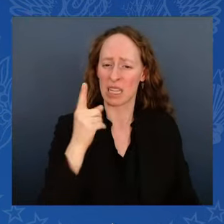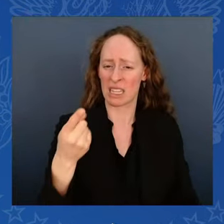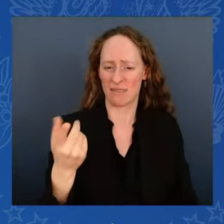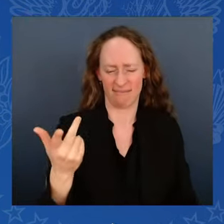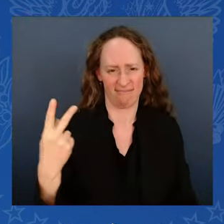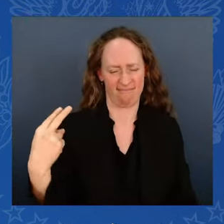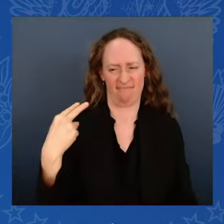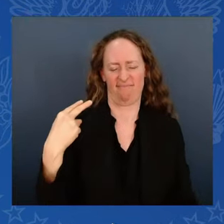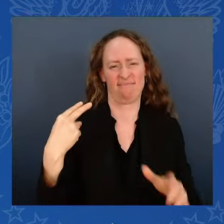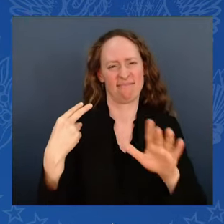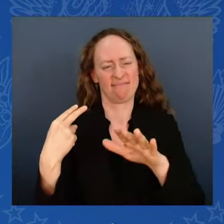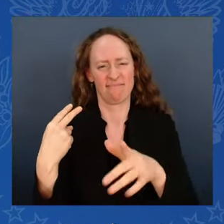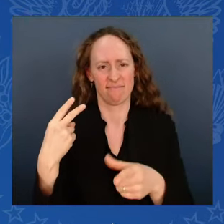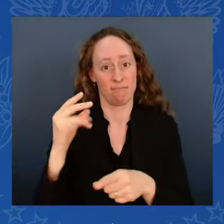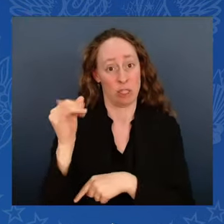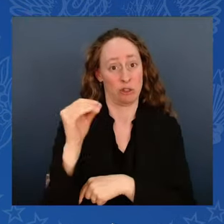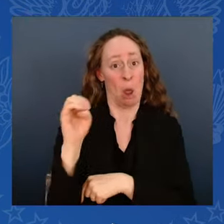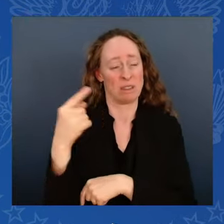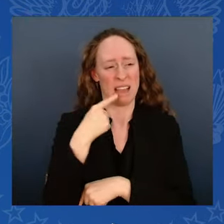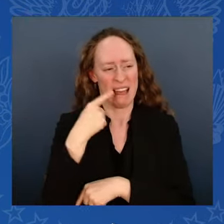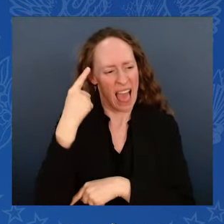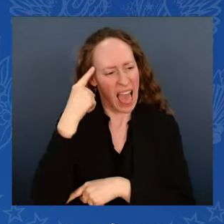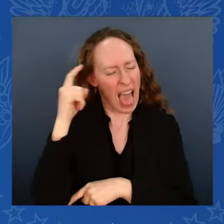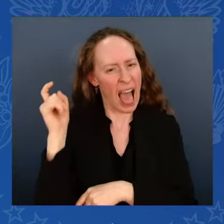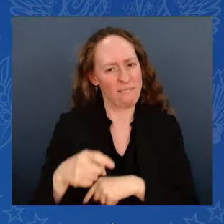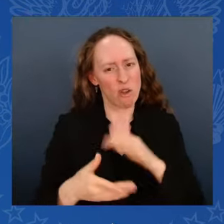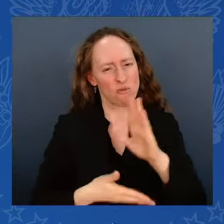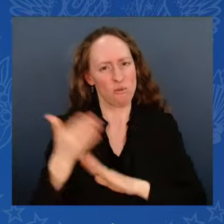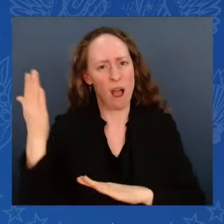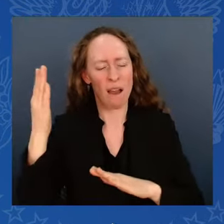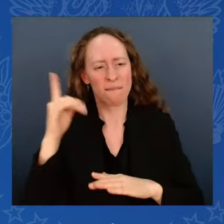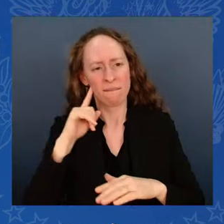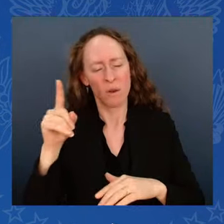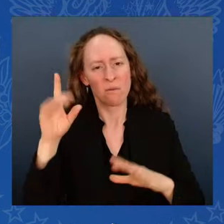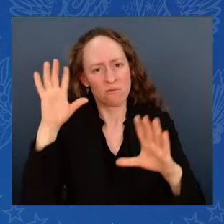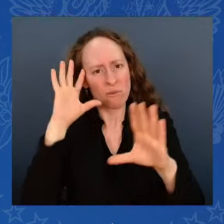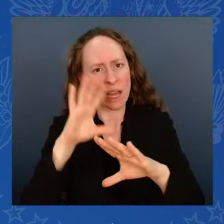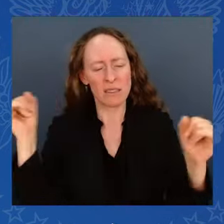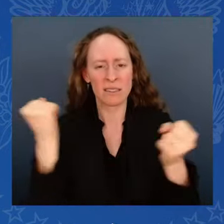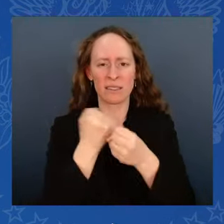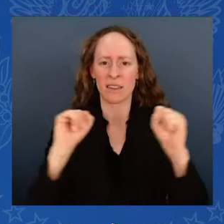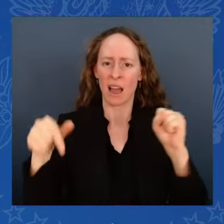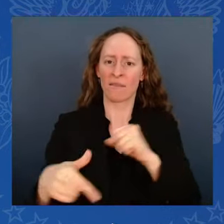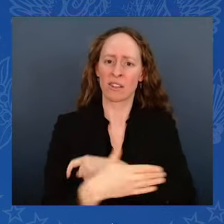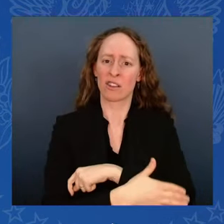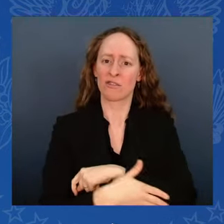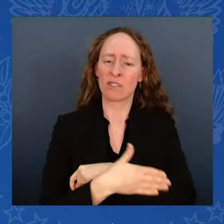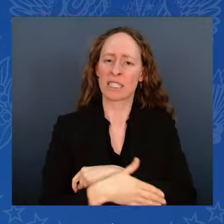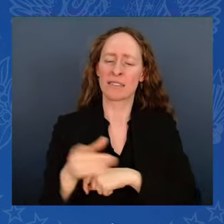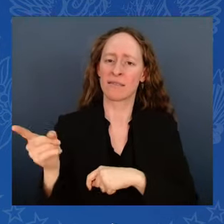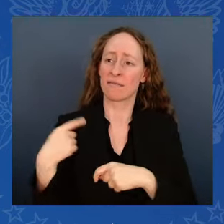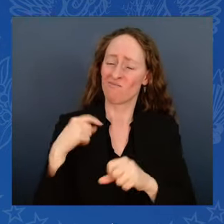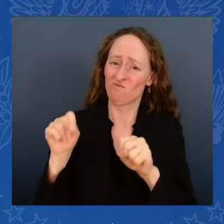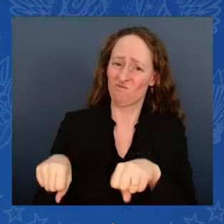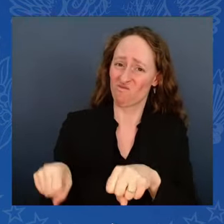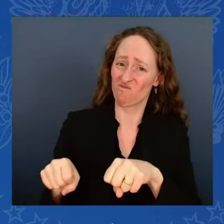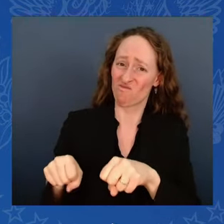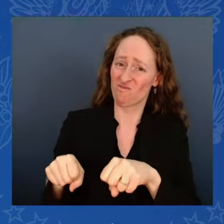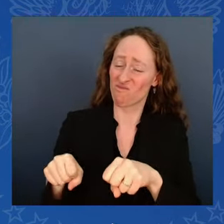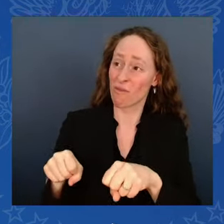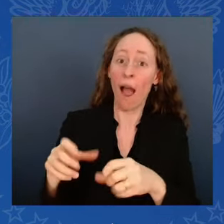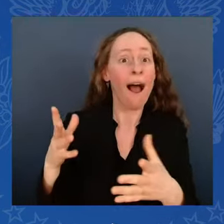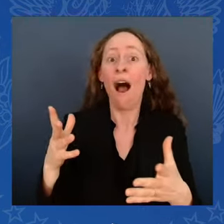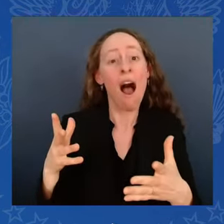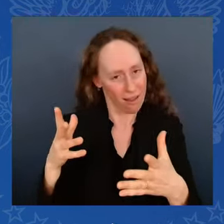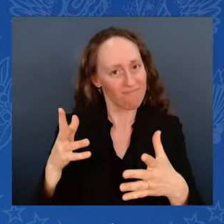Later, he did decide to run. And the morning before Jim Clyburn endorsed him,